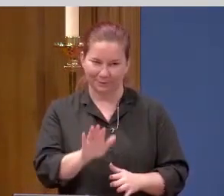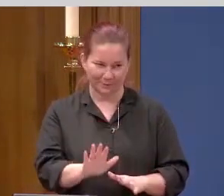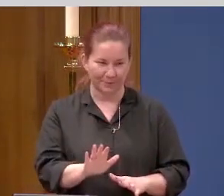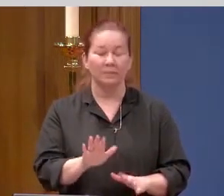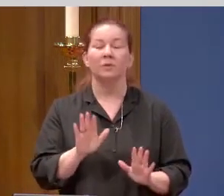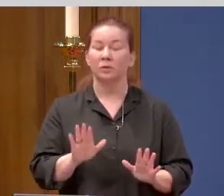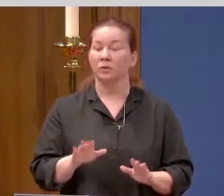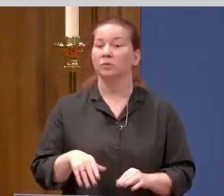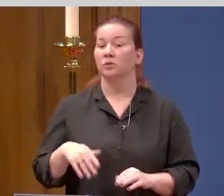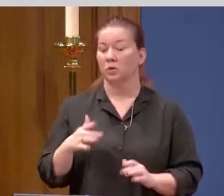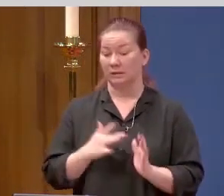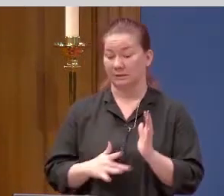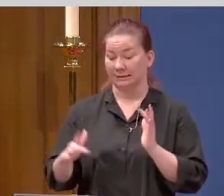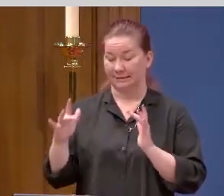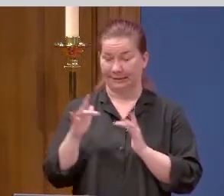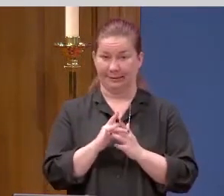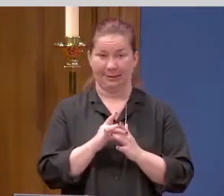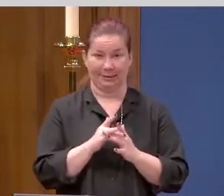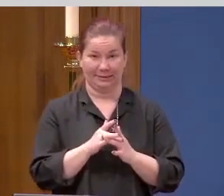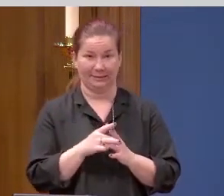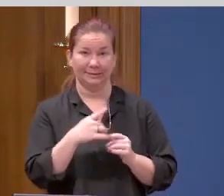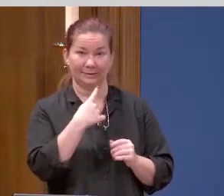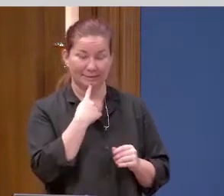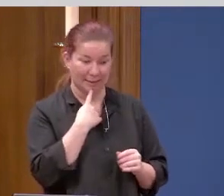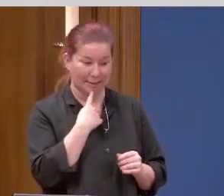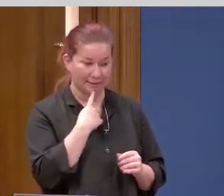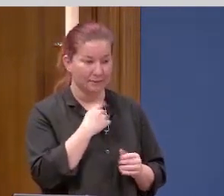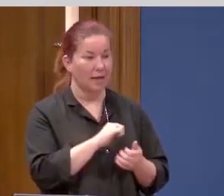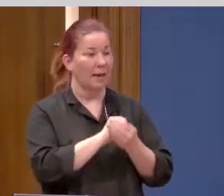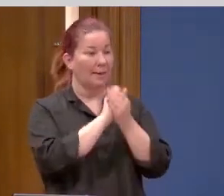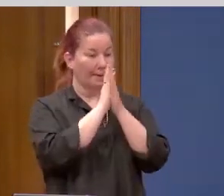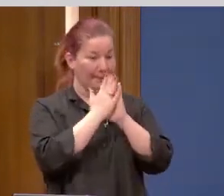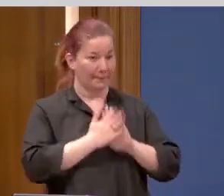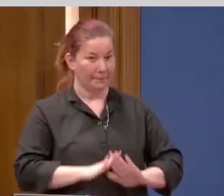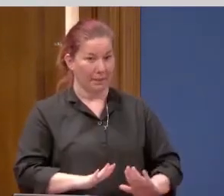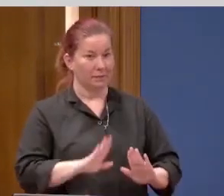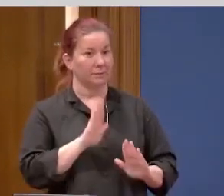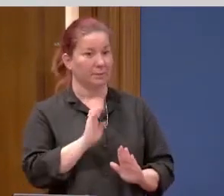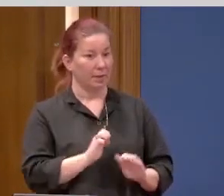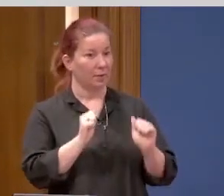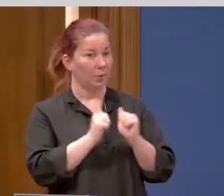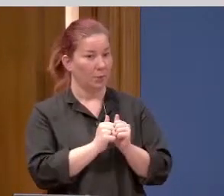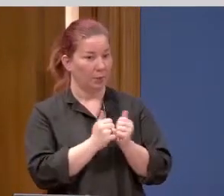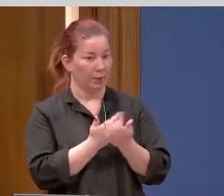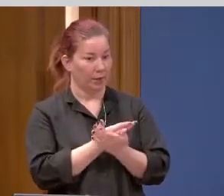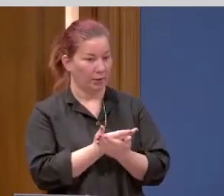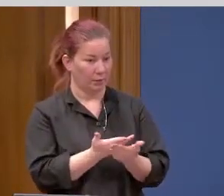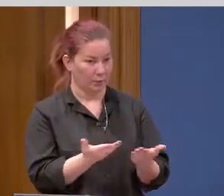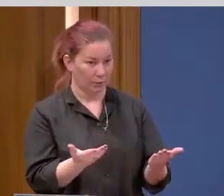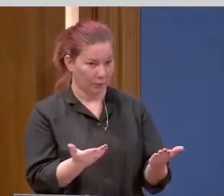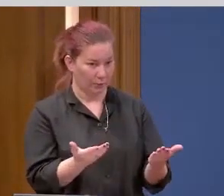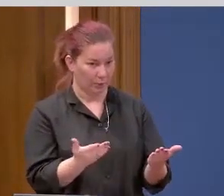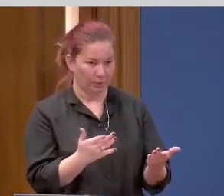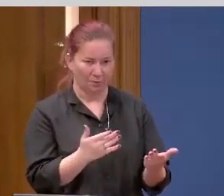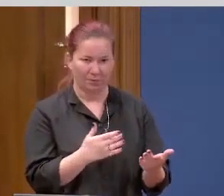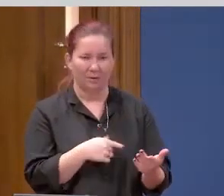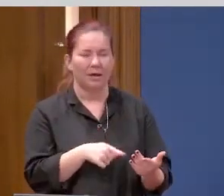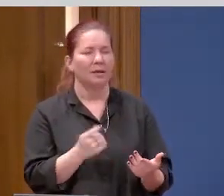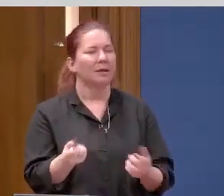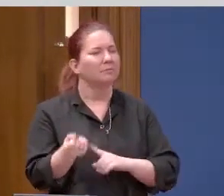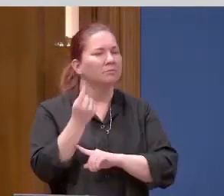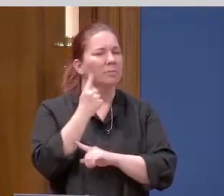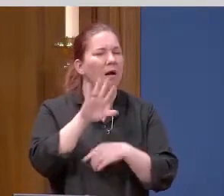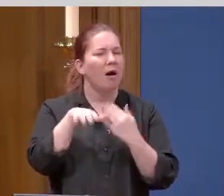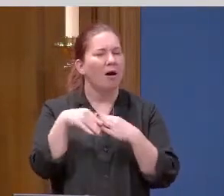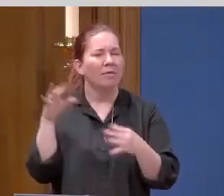So when he stands there and he says, peace be with you, all of that comes forward in their ears,